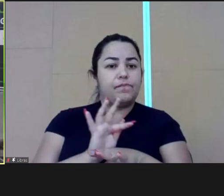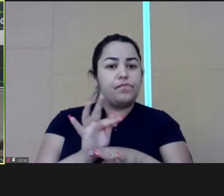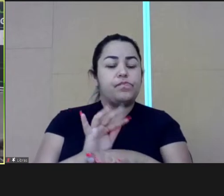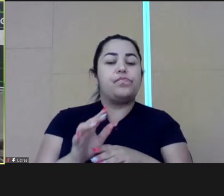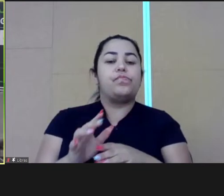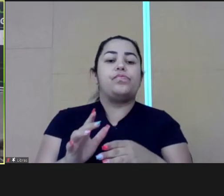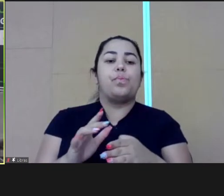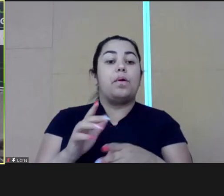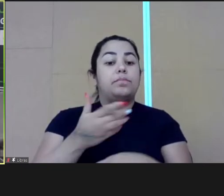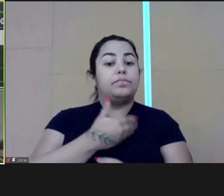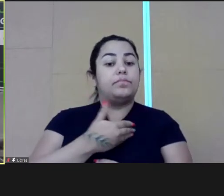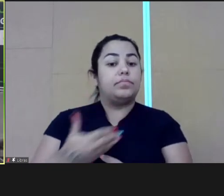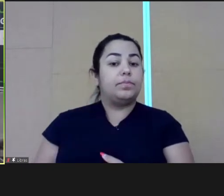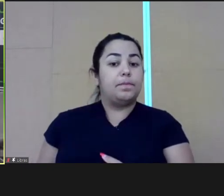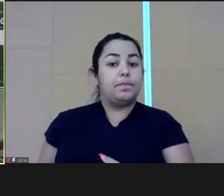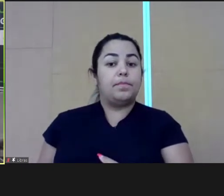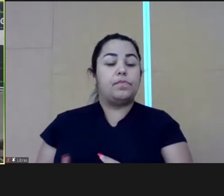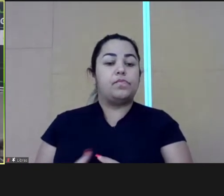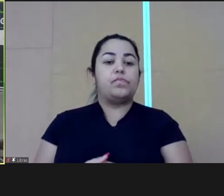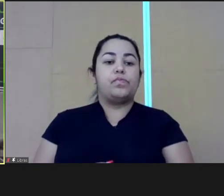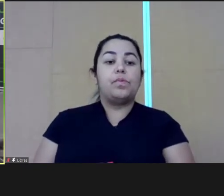for the government.